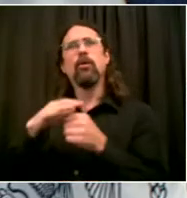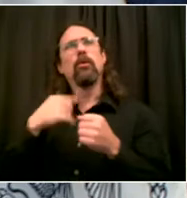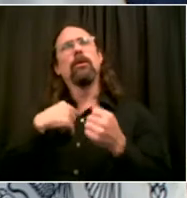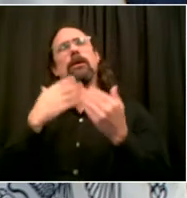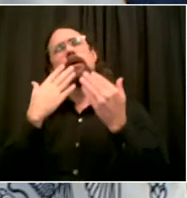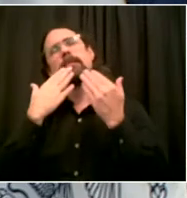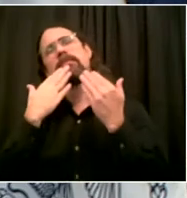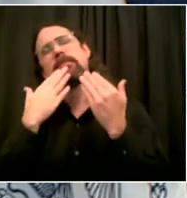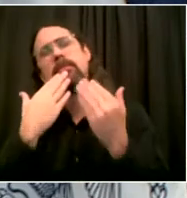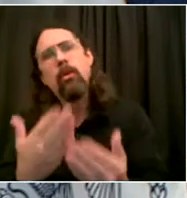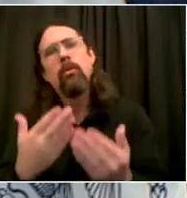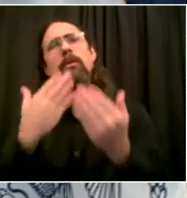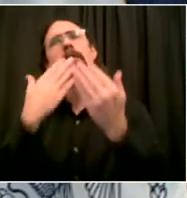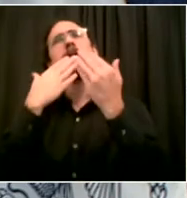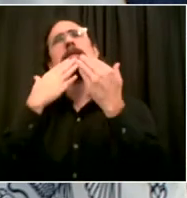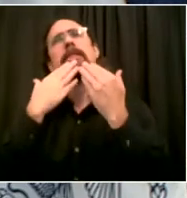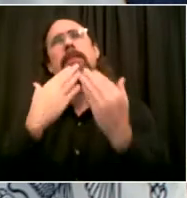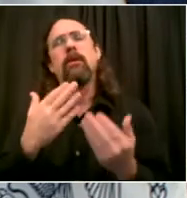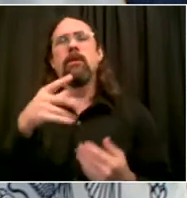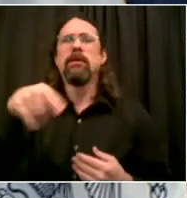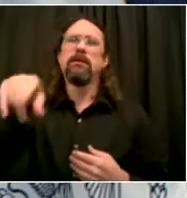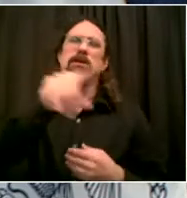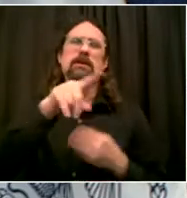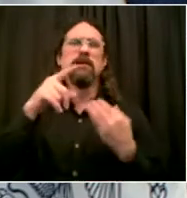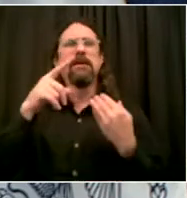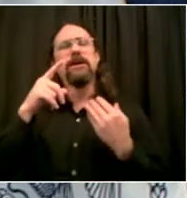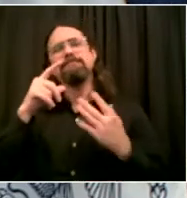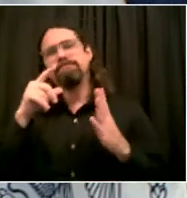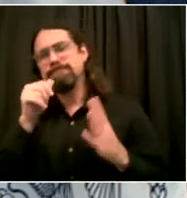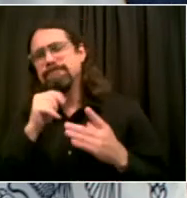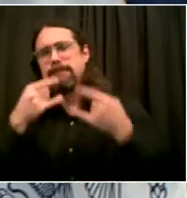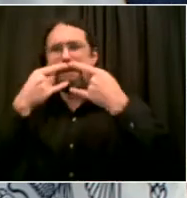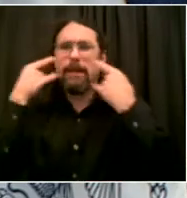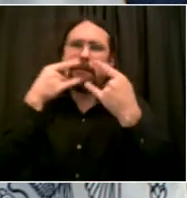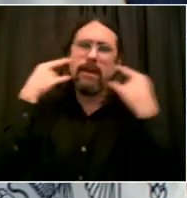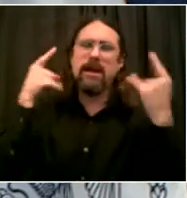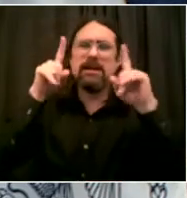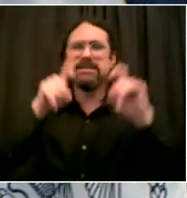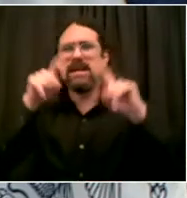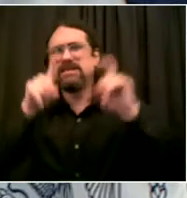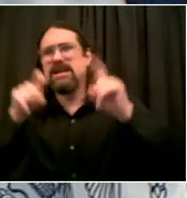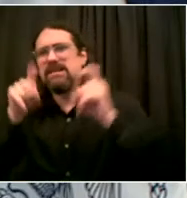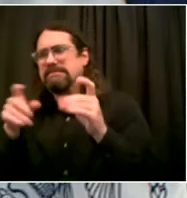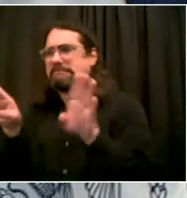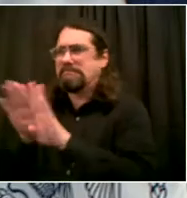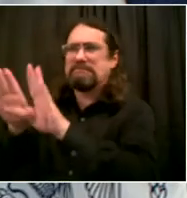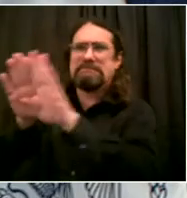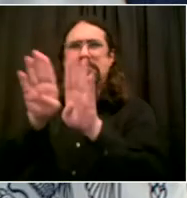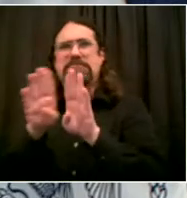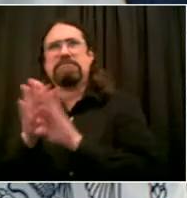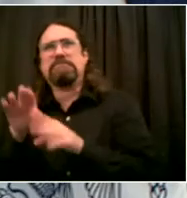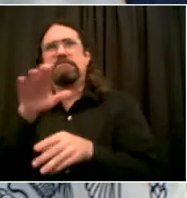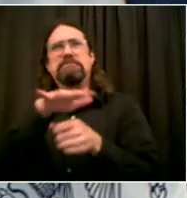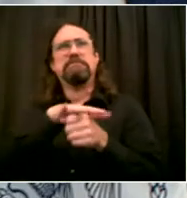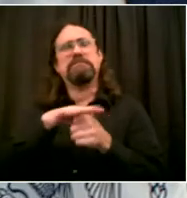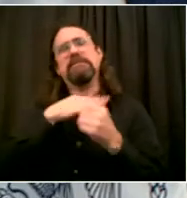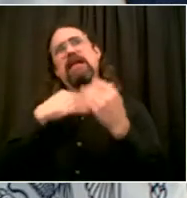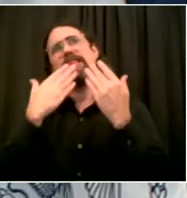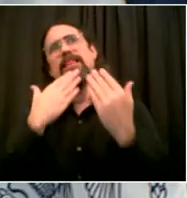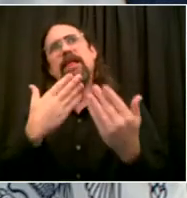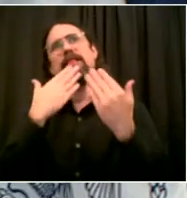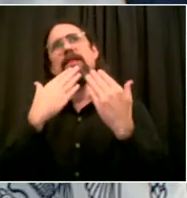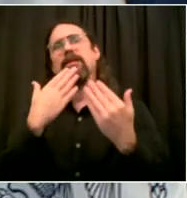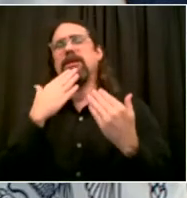thing to do is keep that going so we don't ever have to have restrictions again. But I think your point is fair. We need to rethink the approach to special